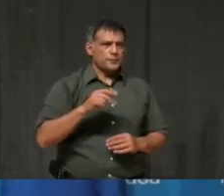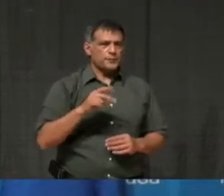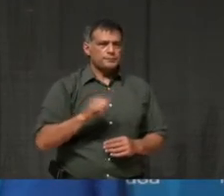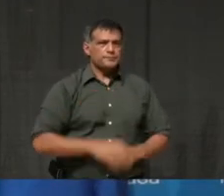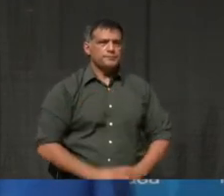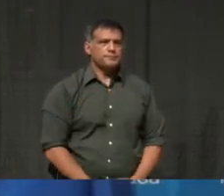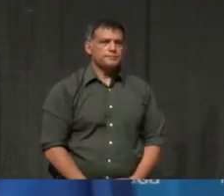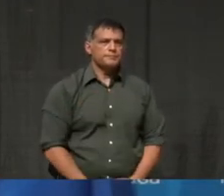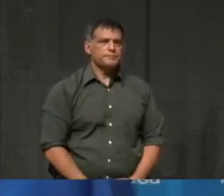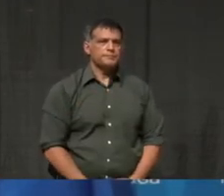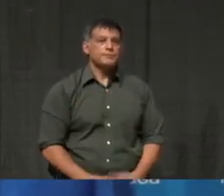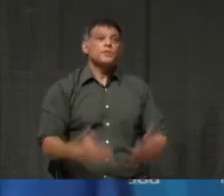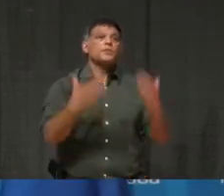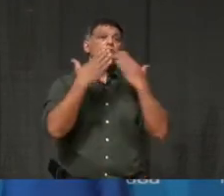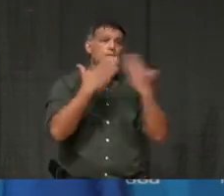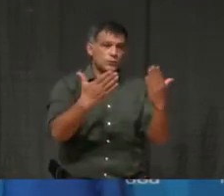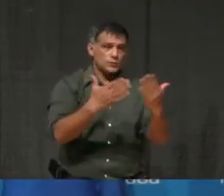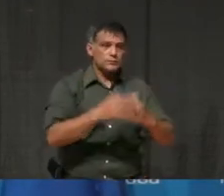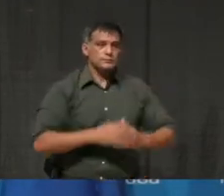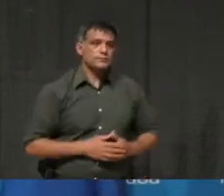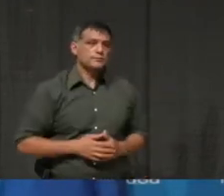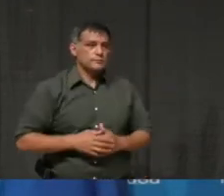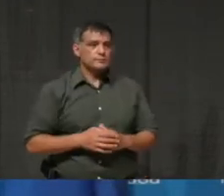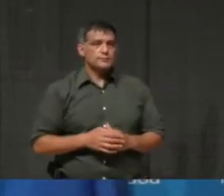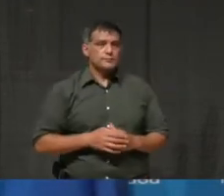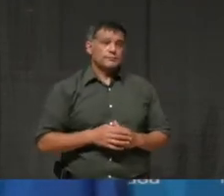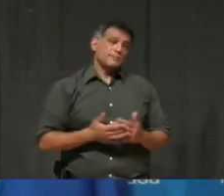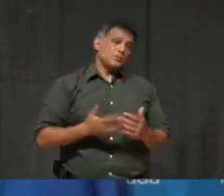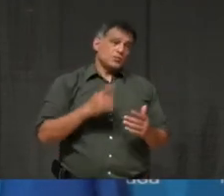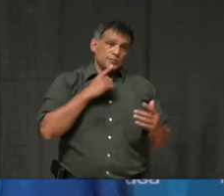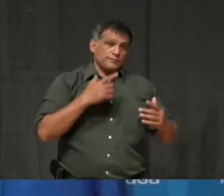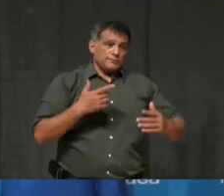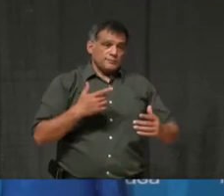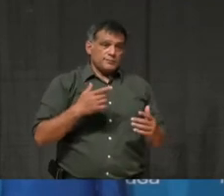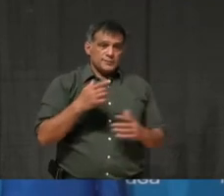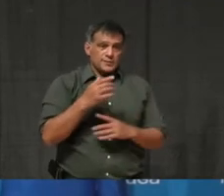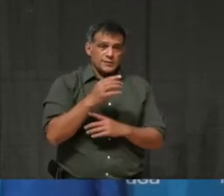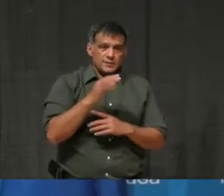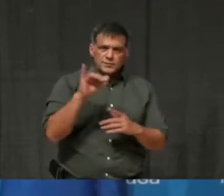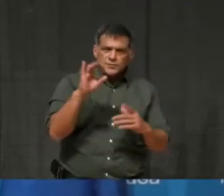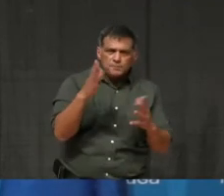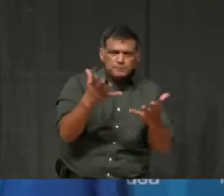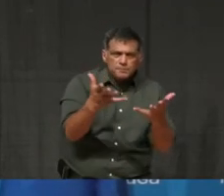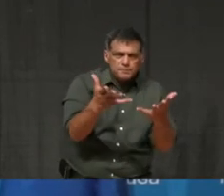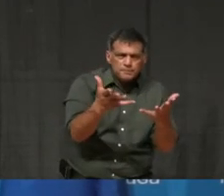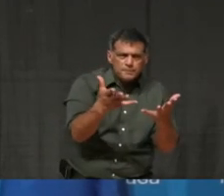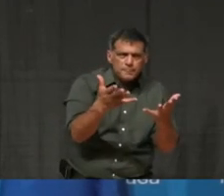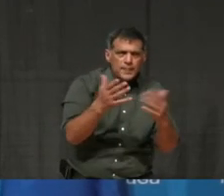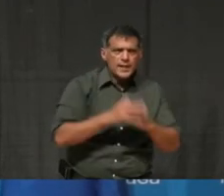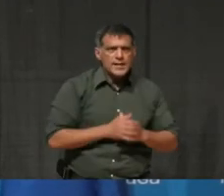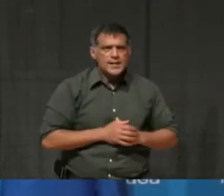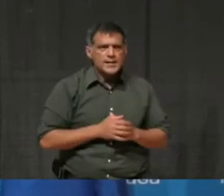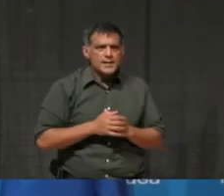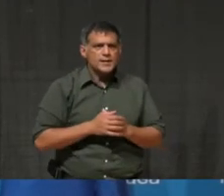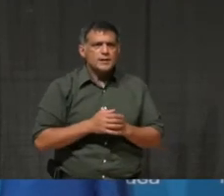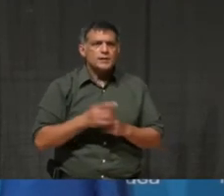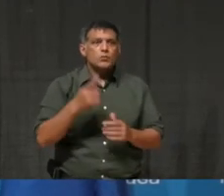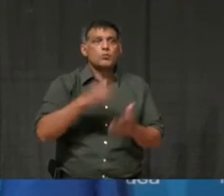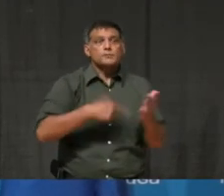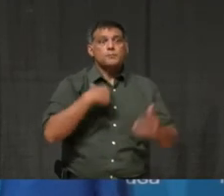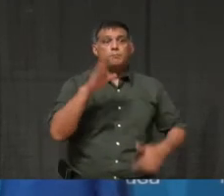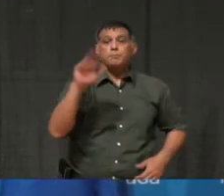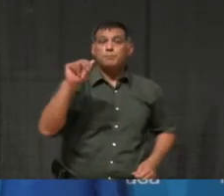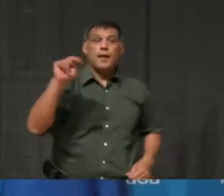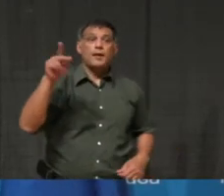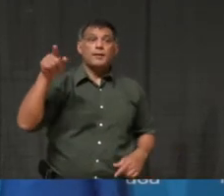Hi, thank you, uh, um, and, uh, Khalid, uh, what can I, uh, uh, tell you about the banks? Uh, for